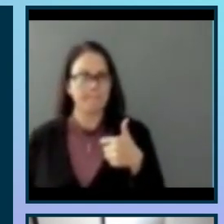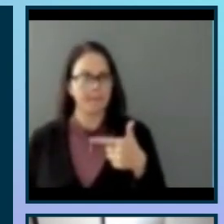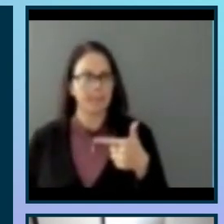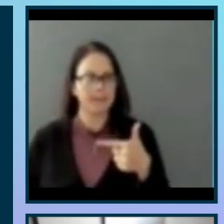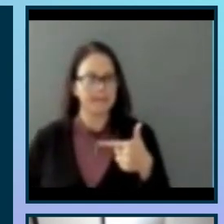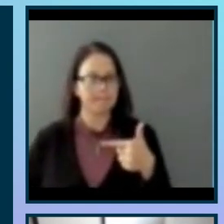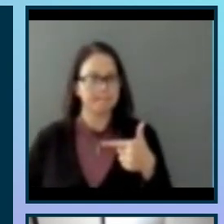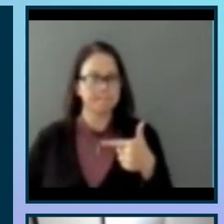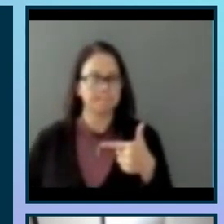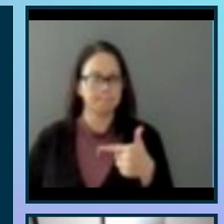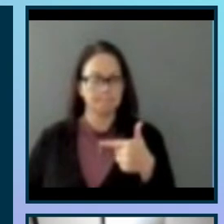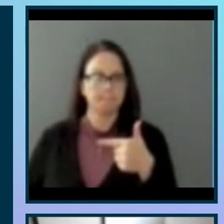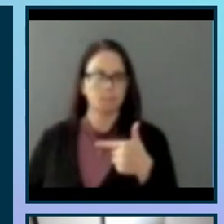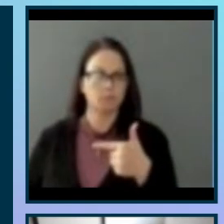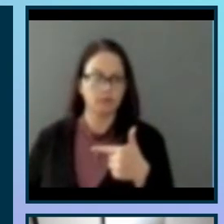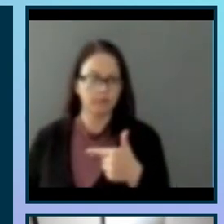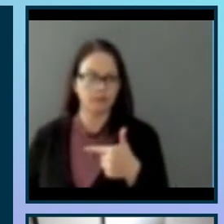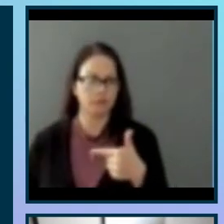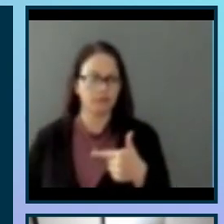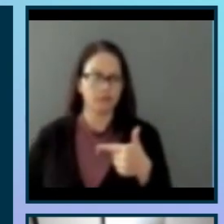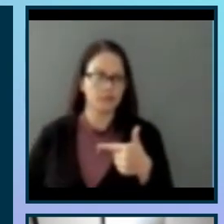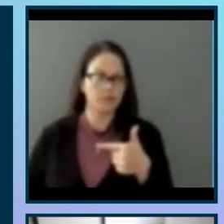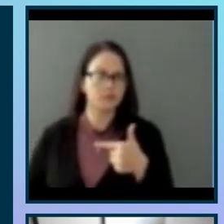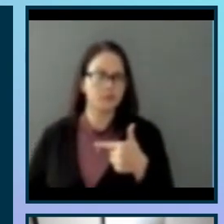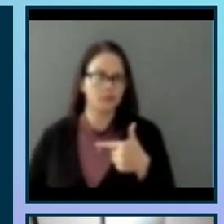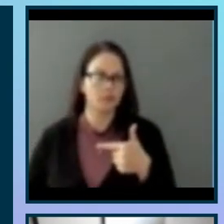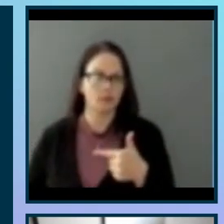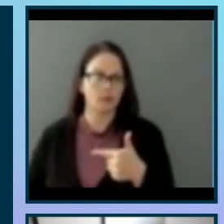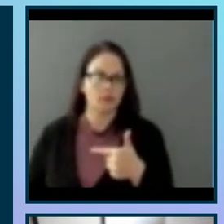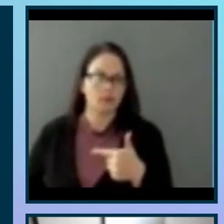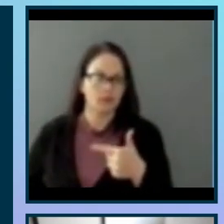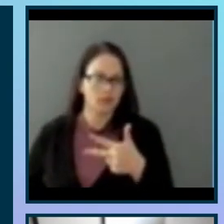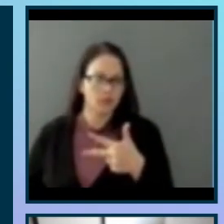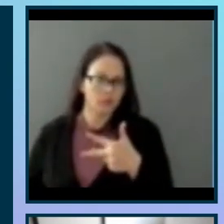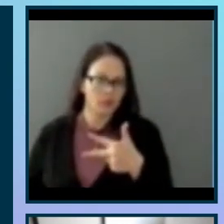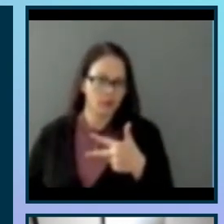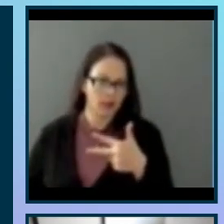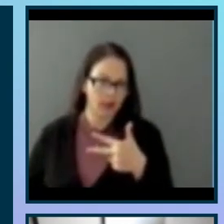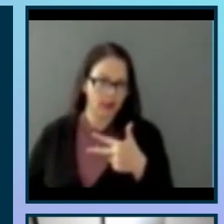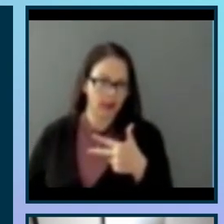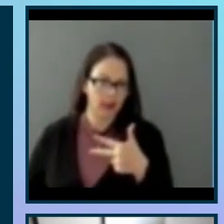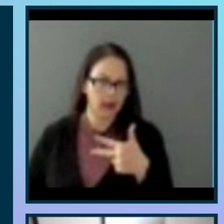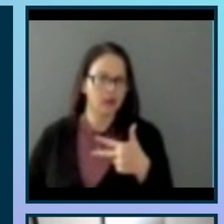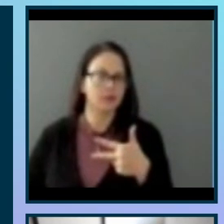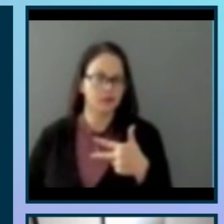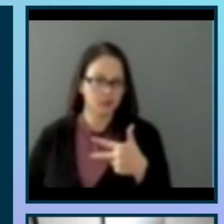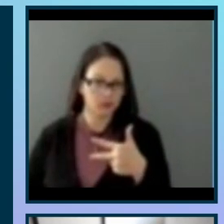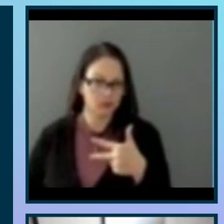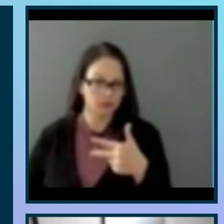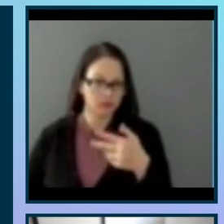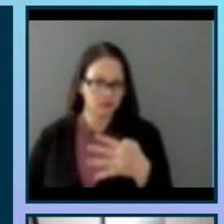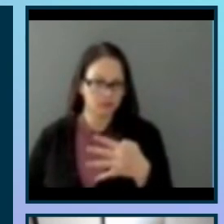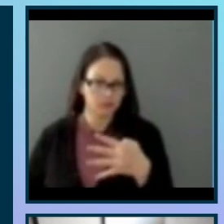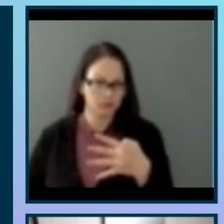axes and each tick mark for accessible technology use. Label each data point instead of using colors. And visuals